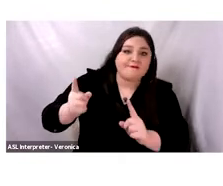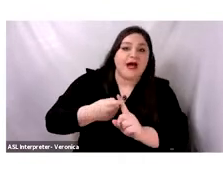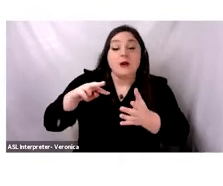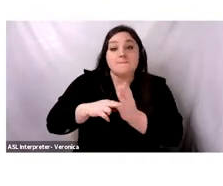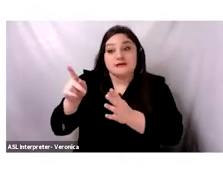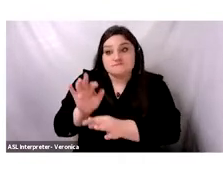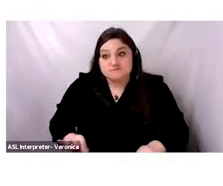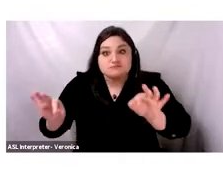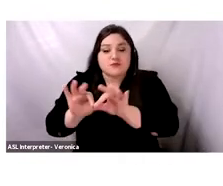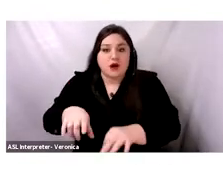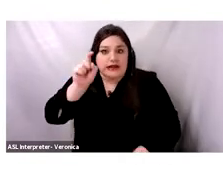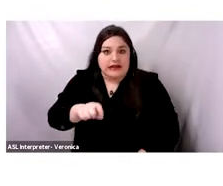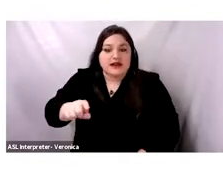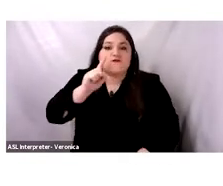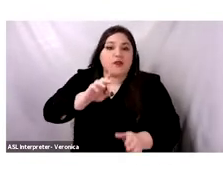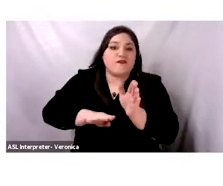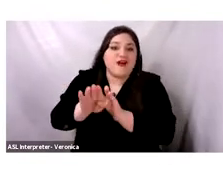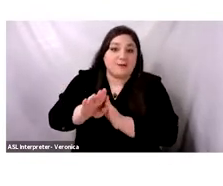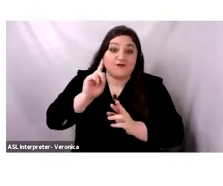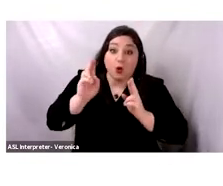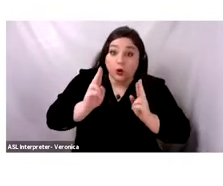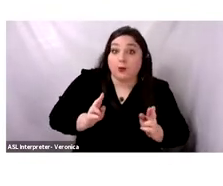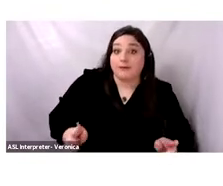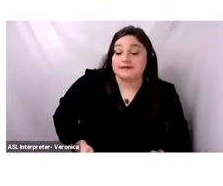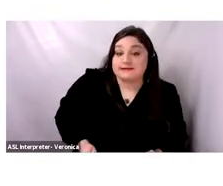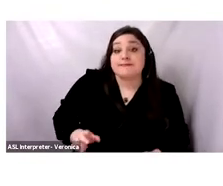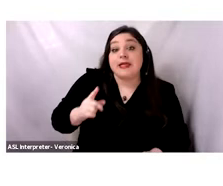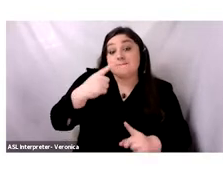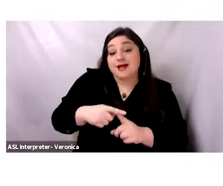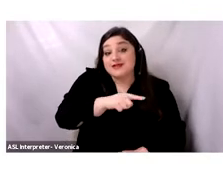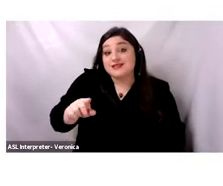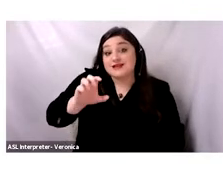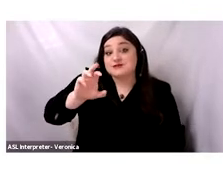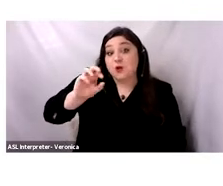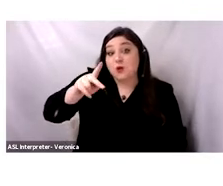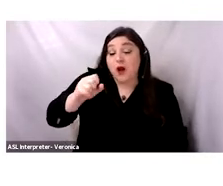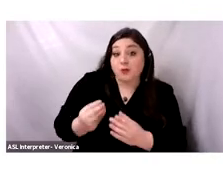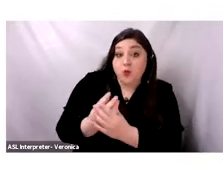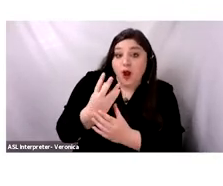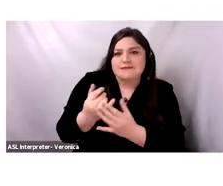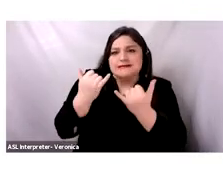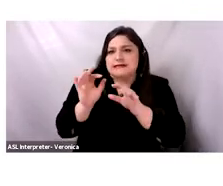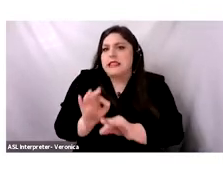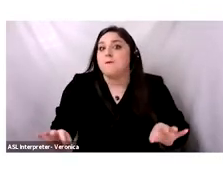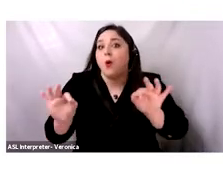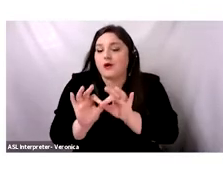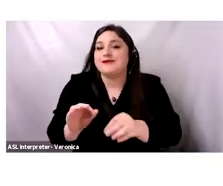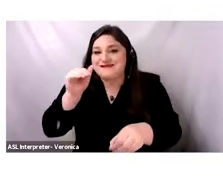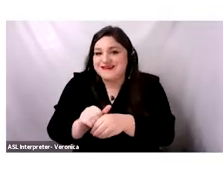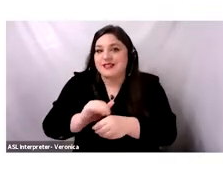human agriculture, and crops that are still very important in the Swana and globally.